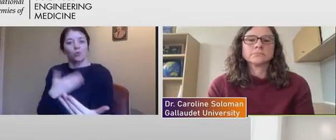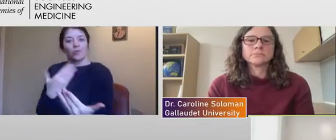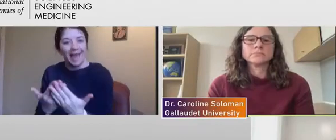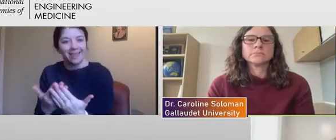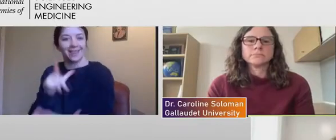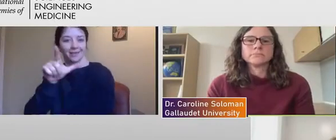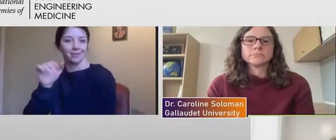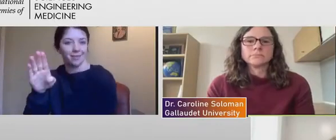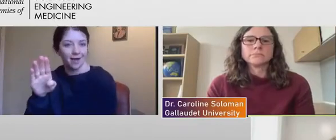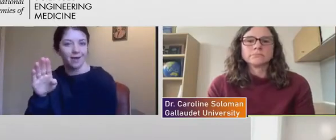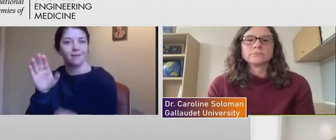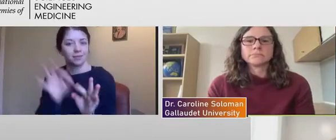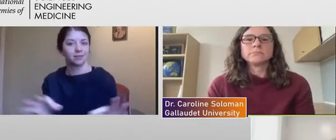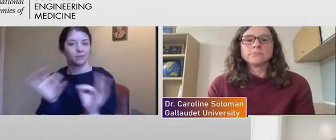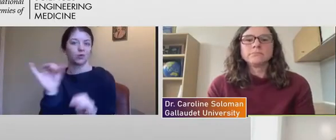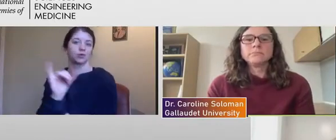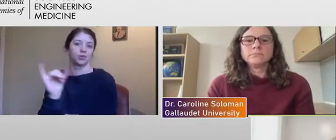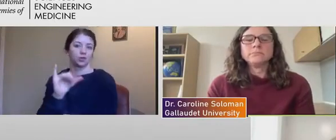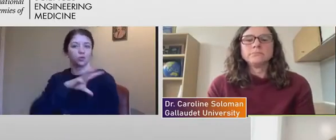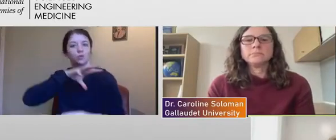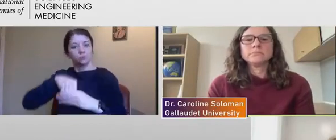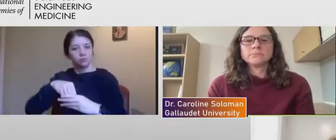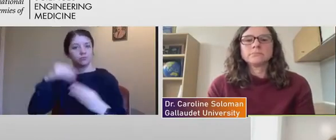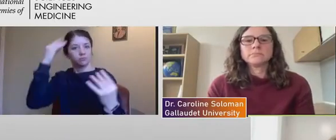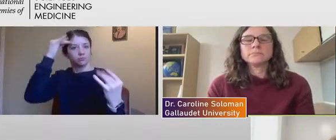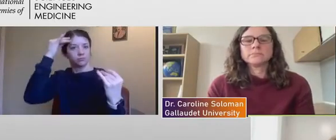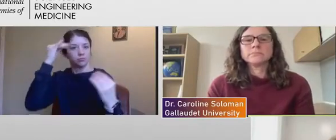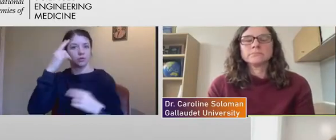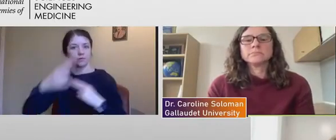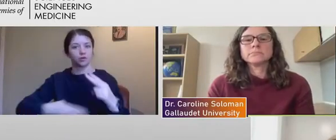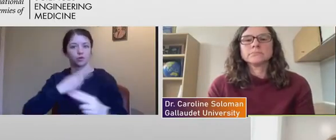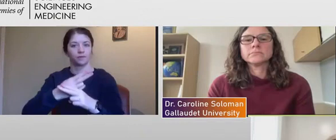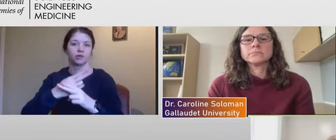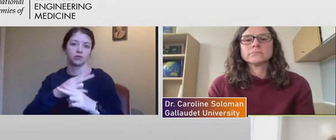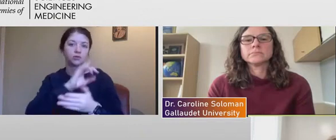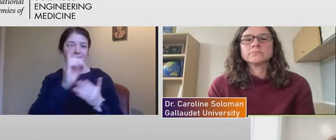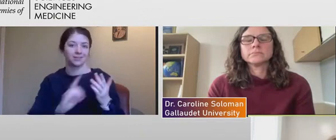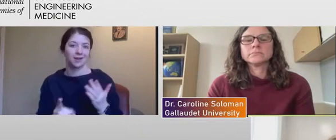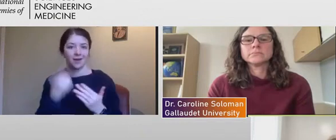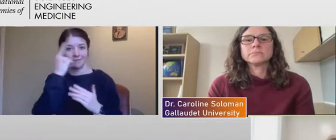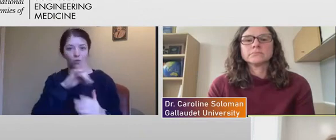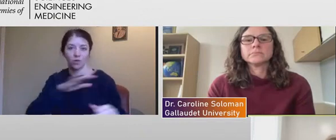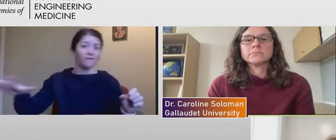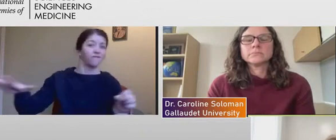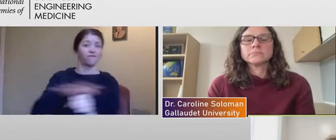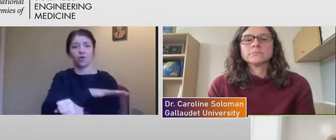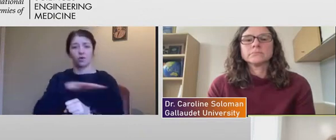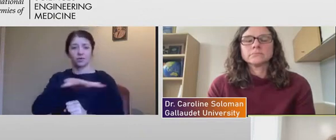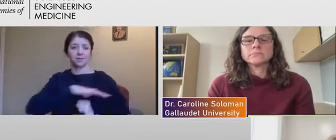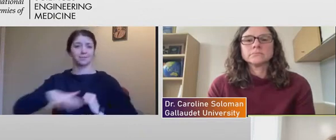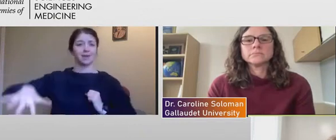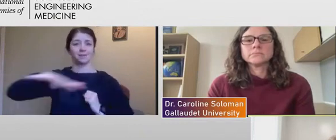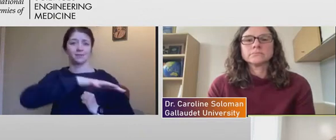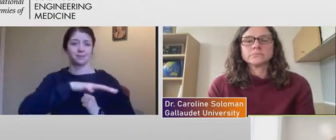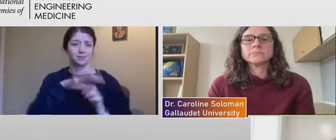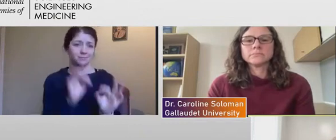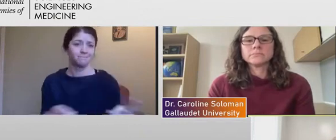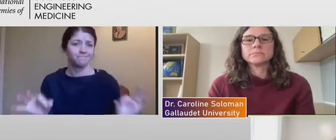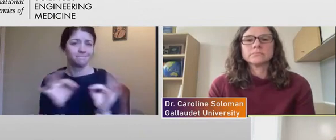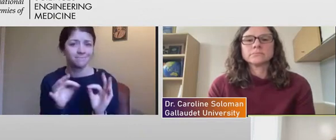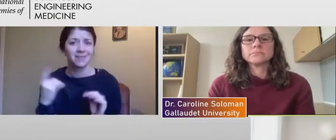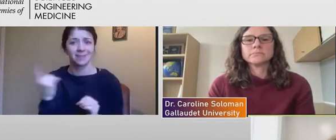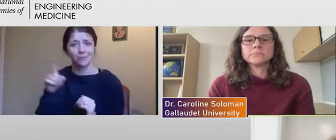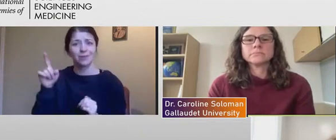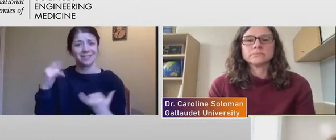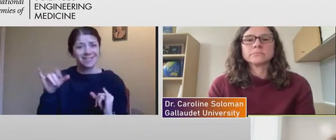be considered universal design of honestly the entire space is critical. Someone needs to go to lunch,